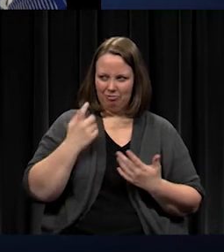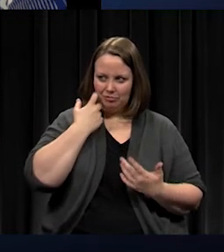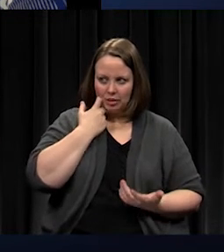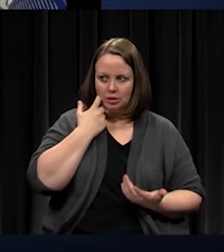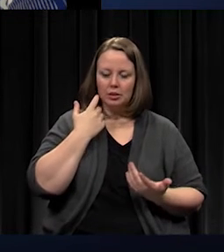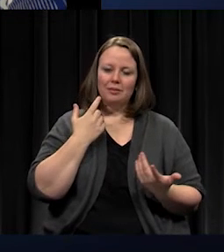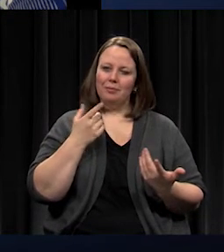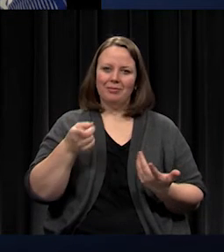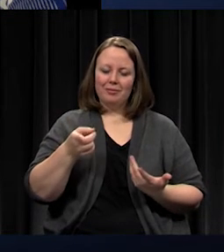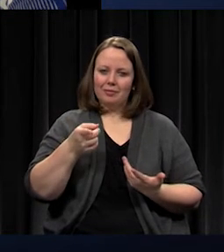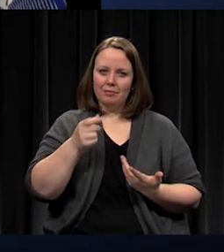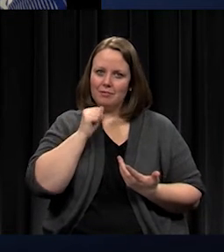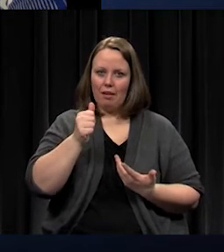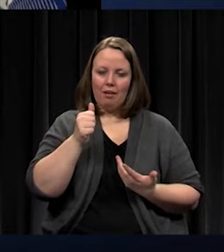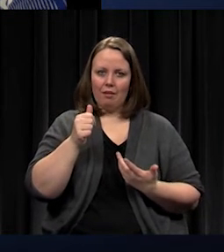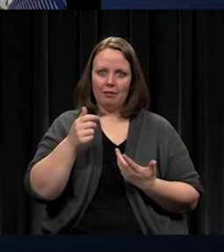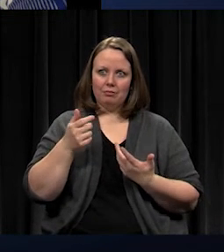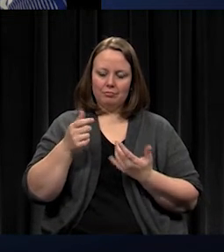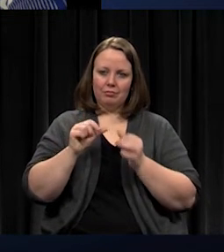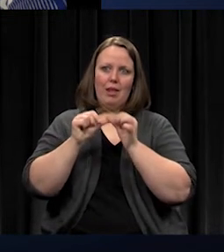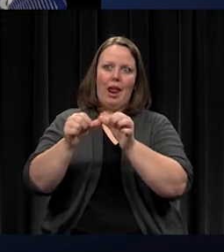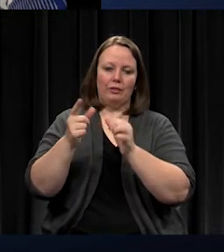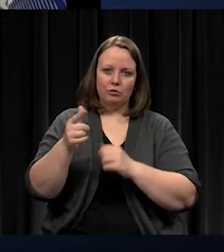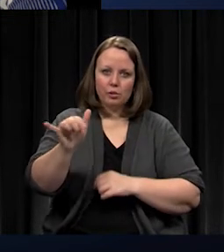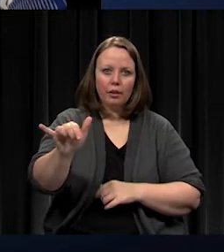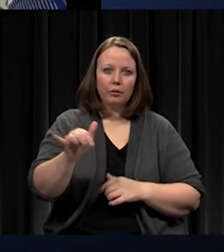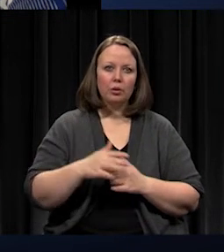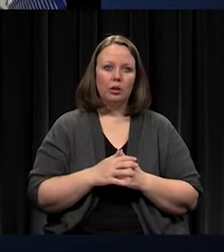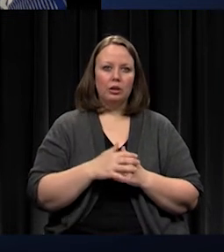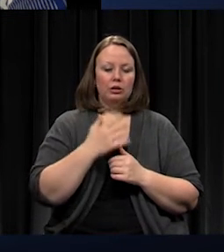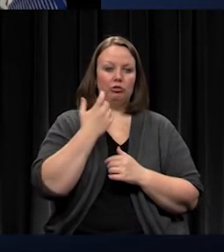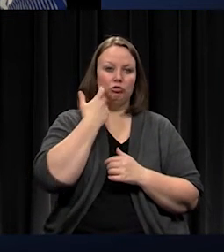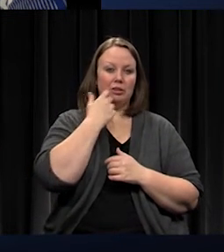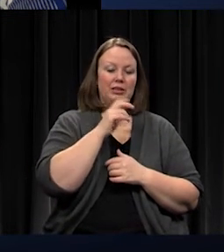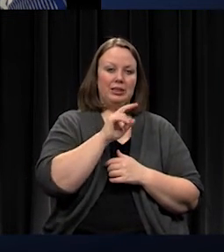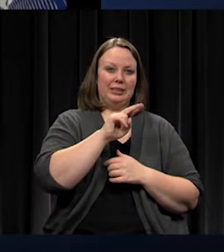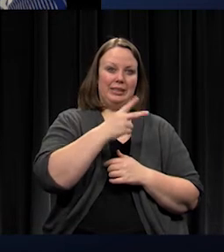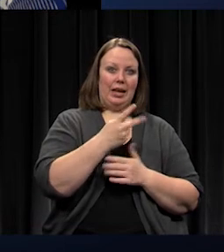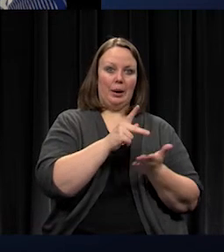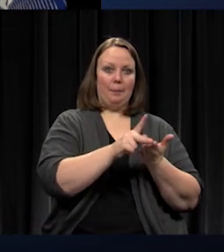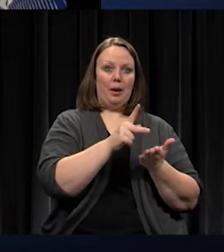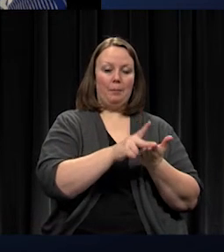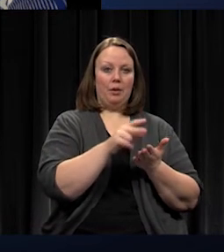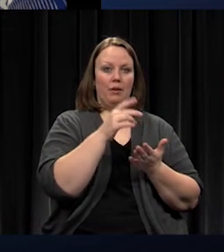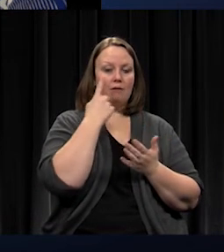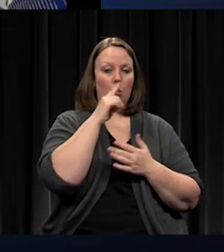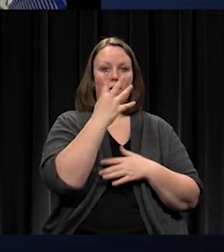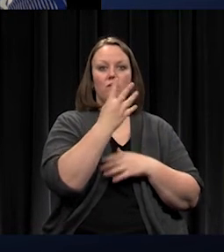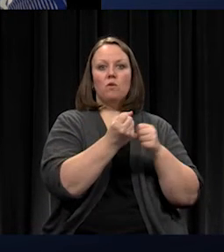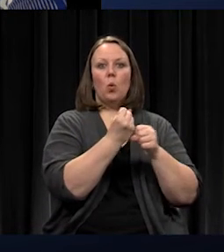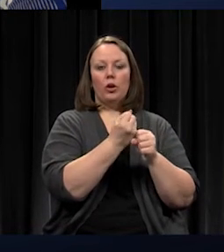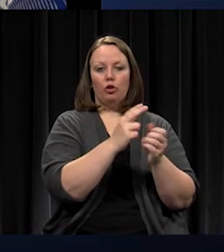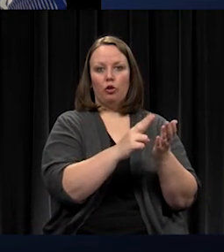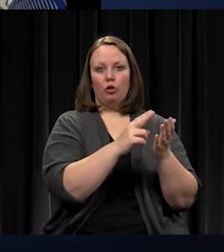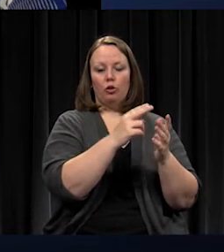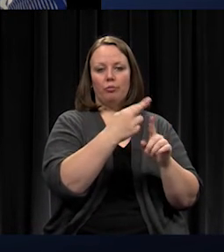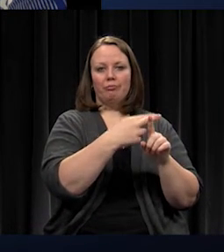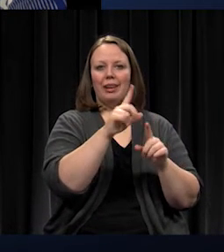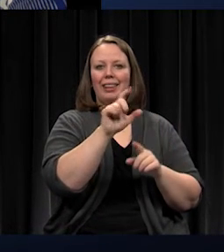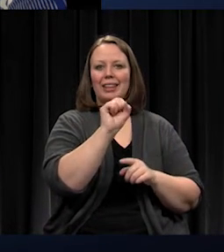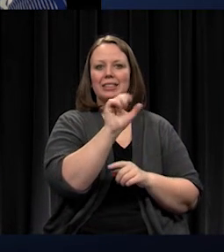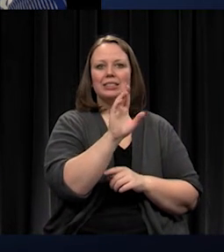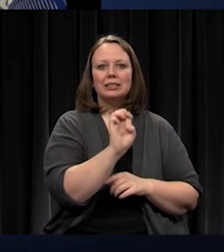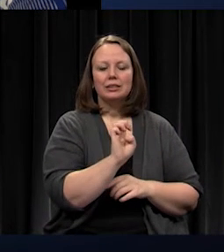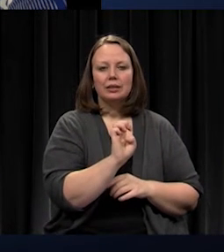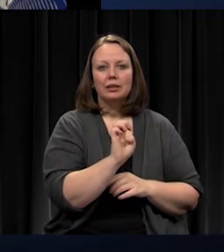We've just done our second payment on a four-year lease at the elementary level. So that lease will lapse in two more years and we'll decide, do we want to purchase